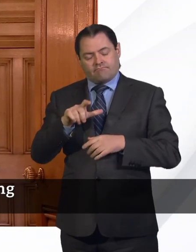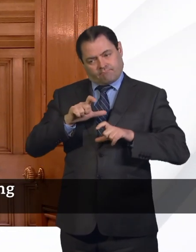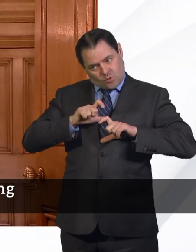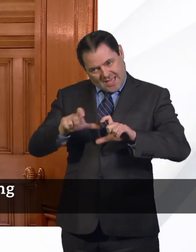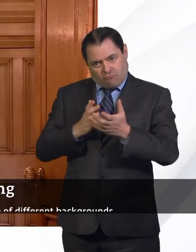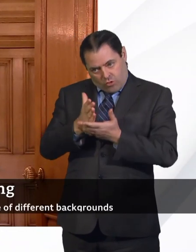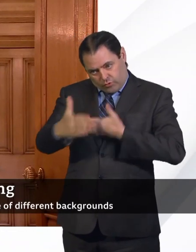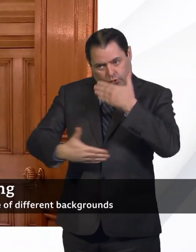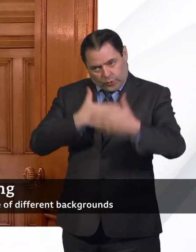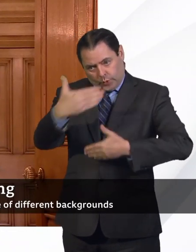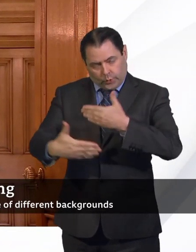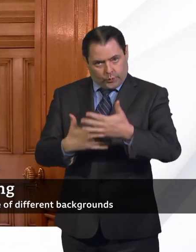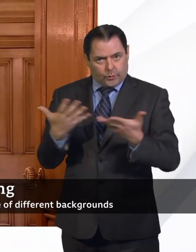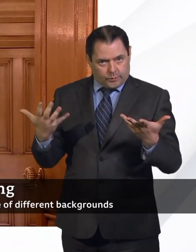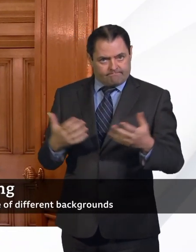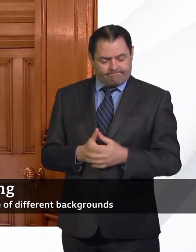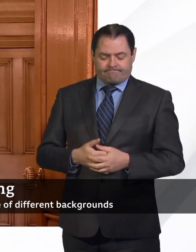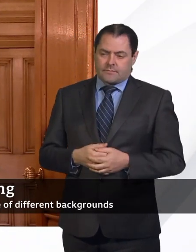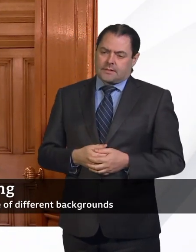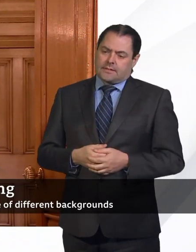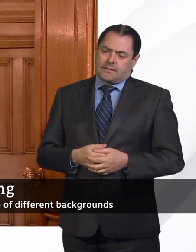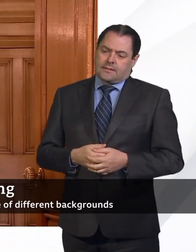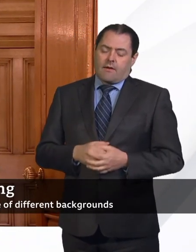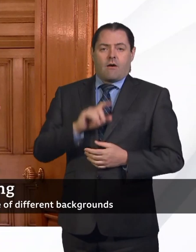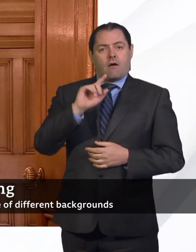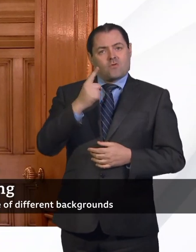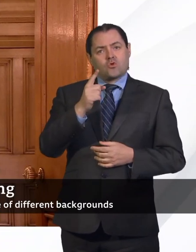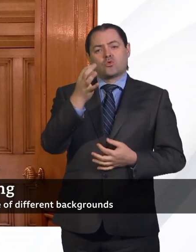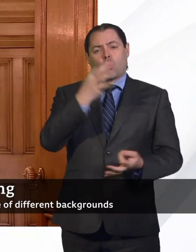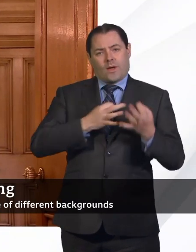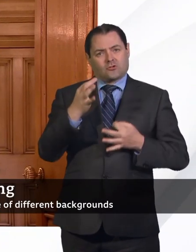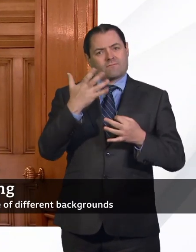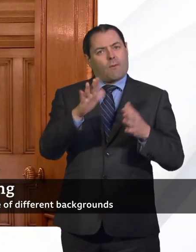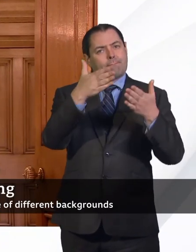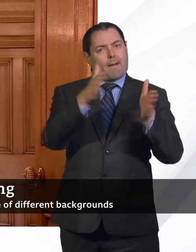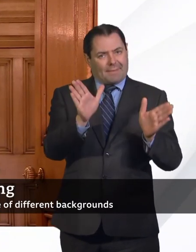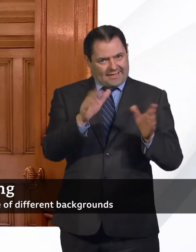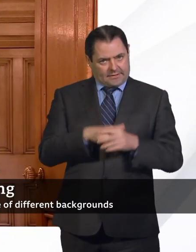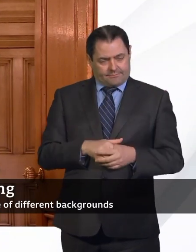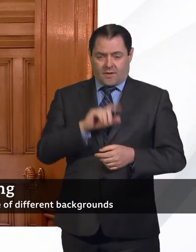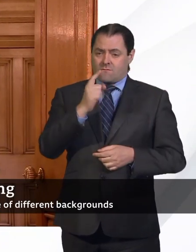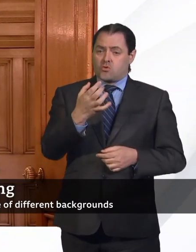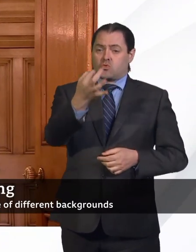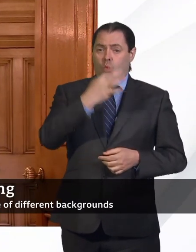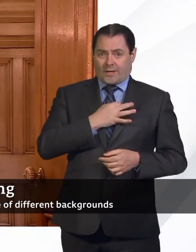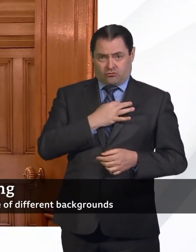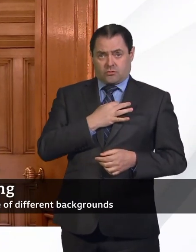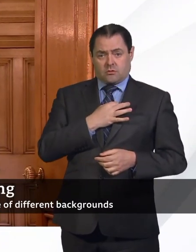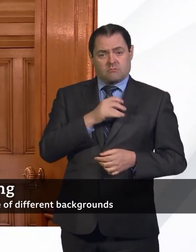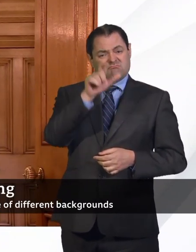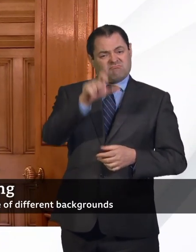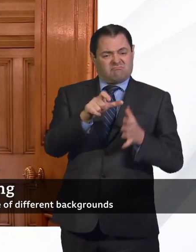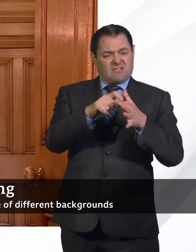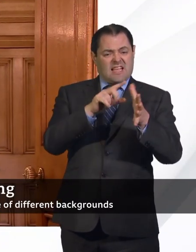We'll now turn to questions. The first questions are from members of the public. And the first one is from